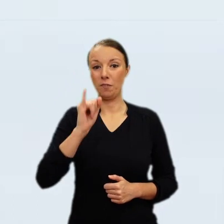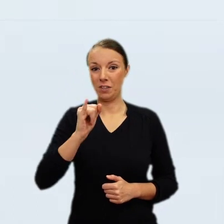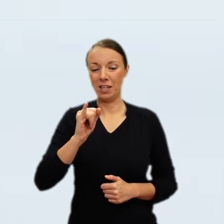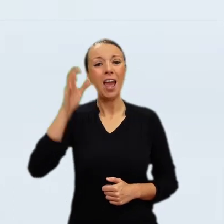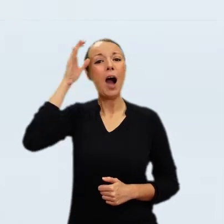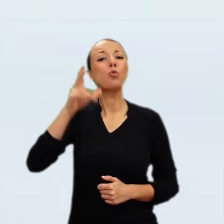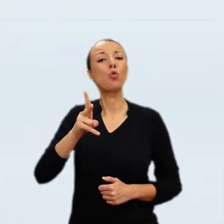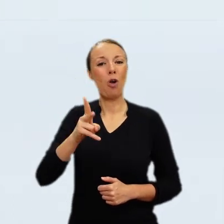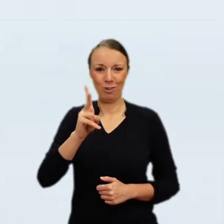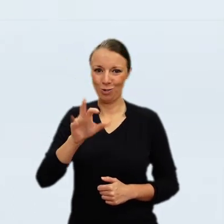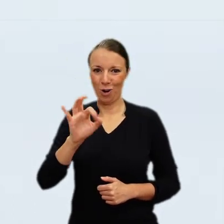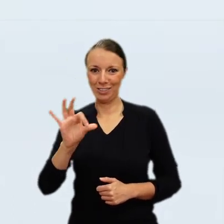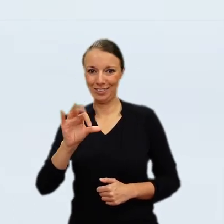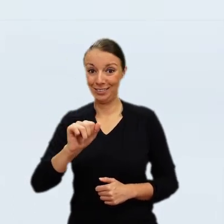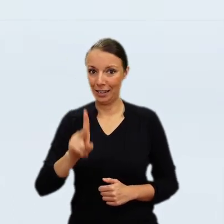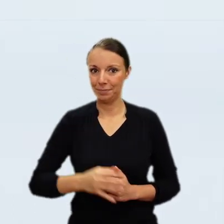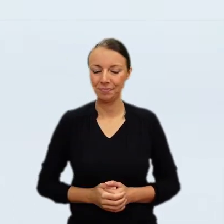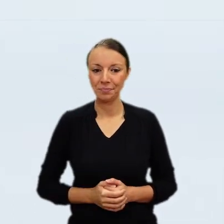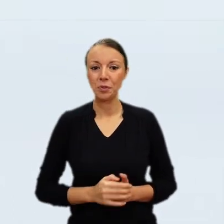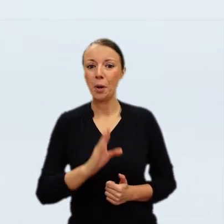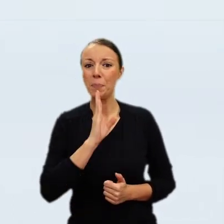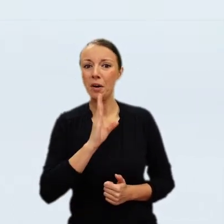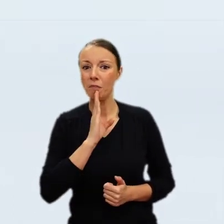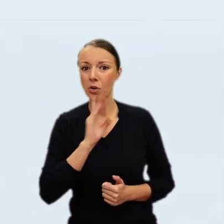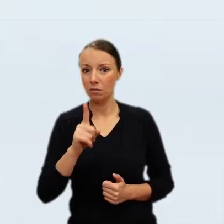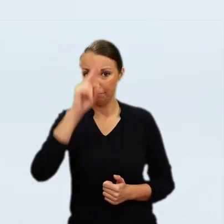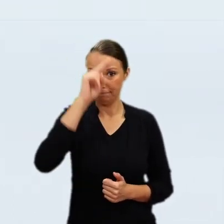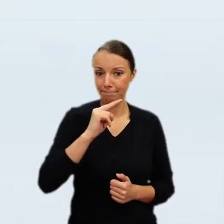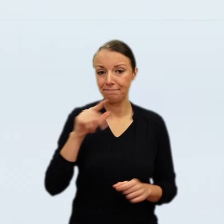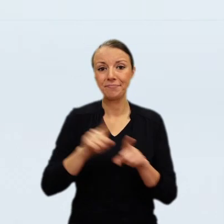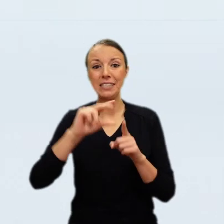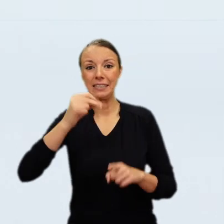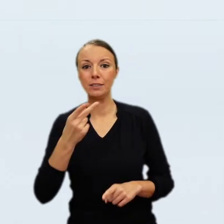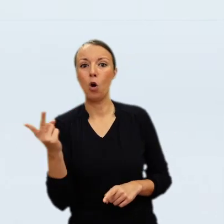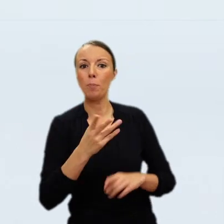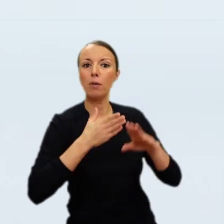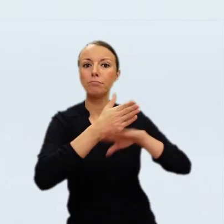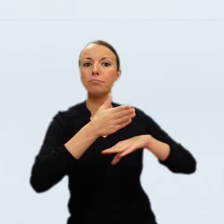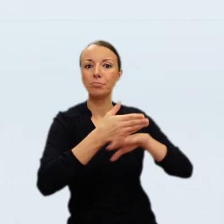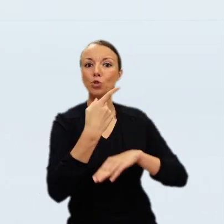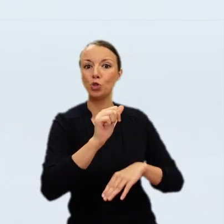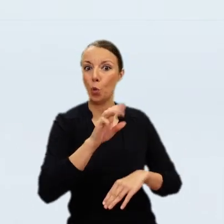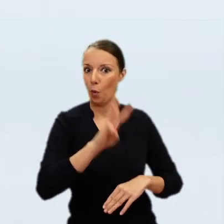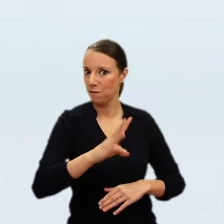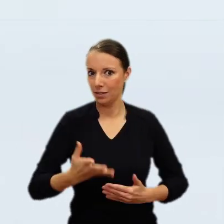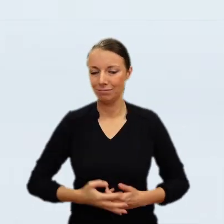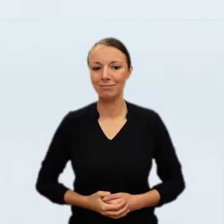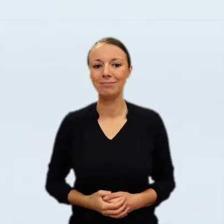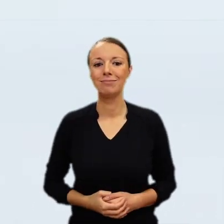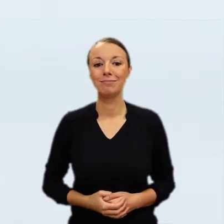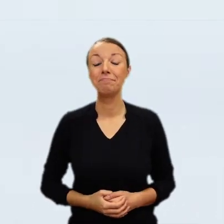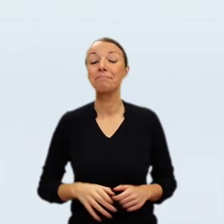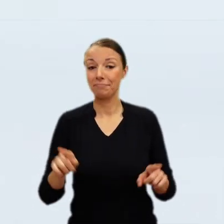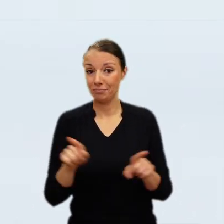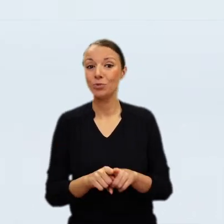do it. I hope Mr. Frick will be more decent to me than his fellow millionaires. At all events, I ought to get handsomely paid for all